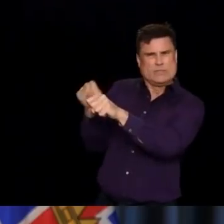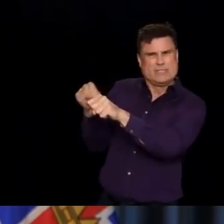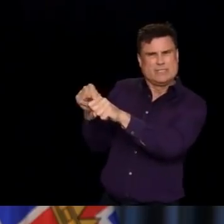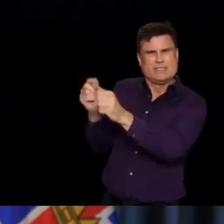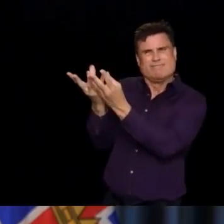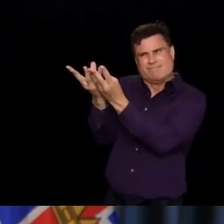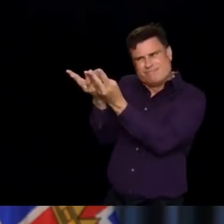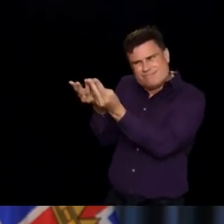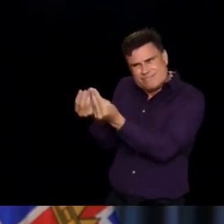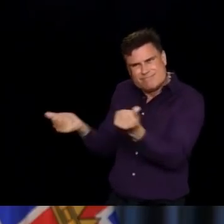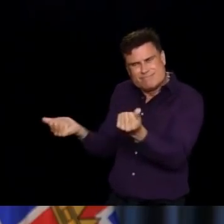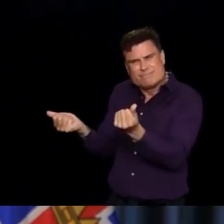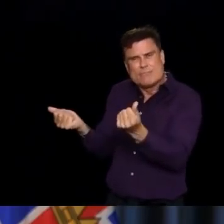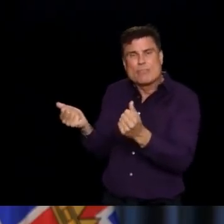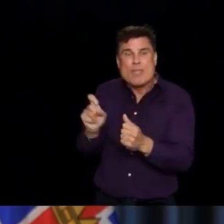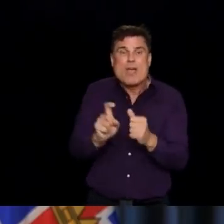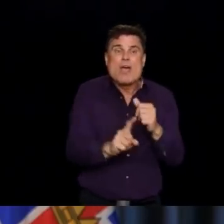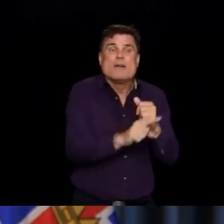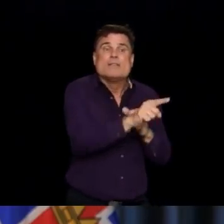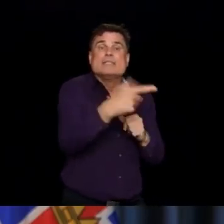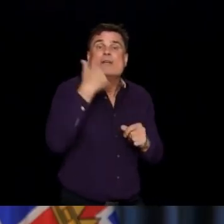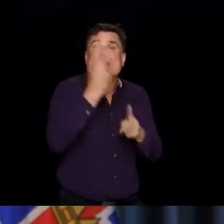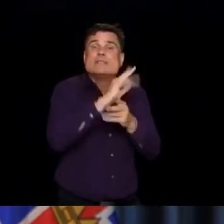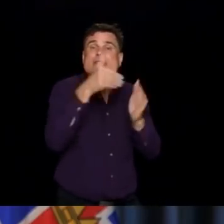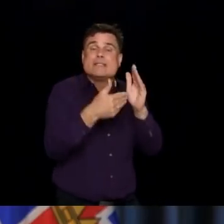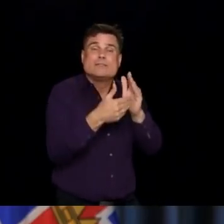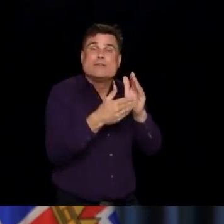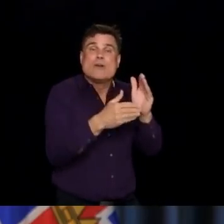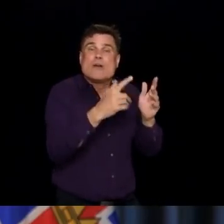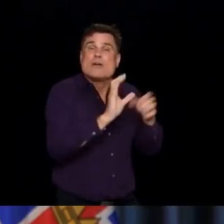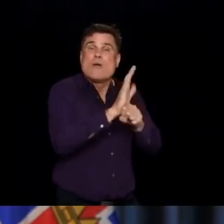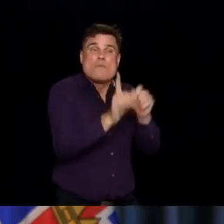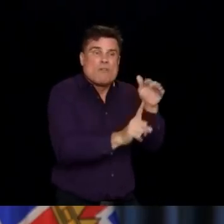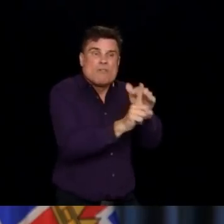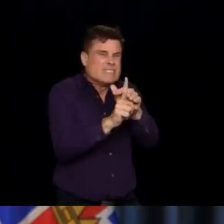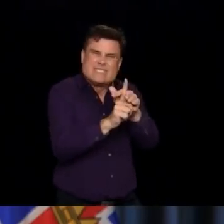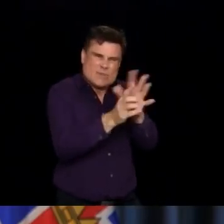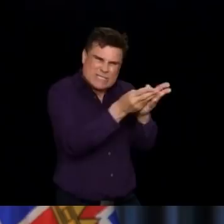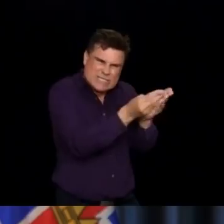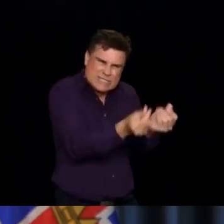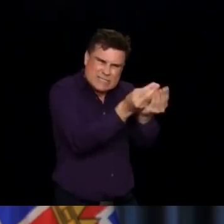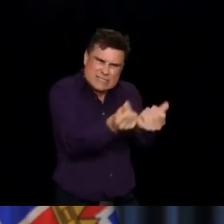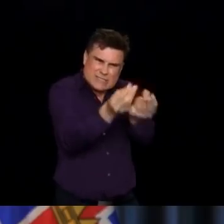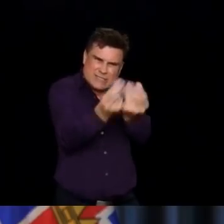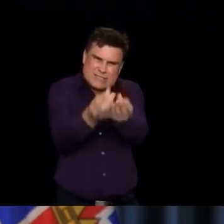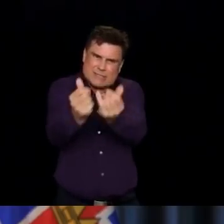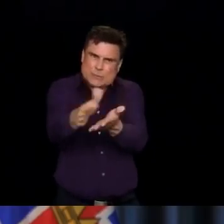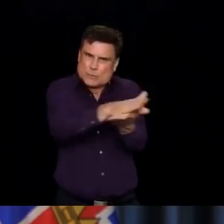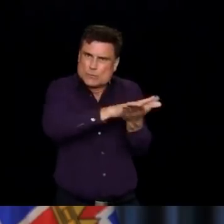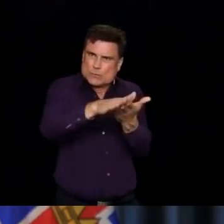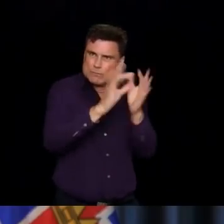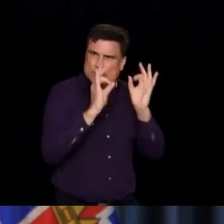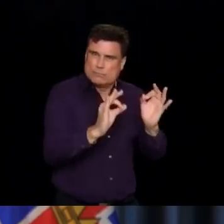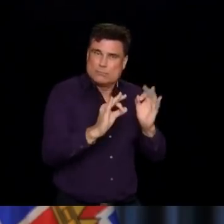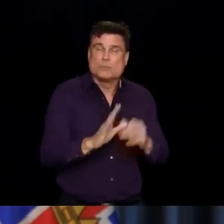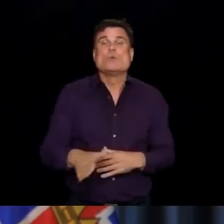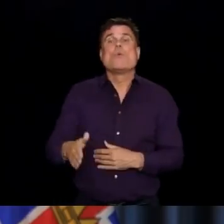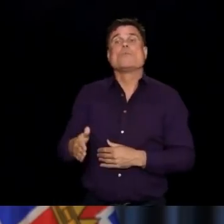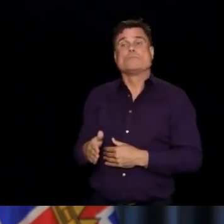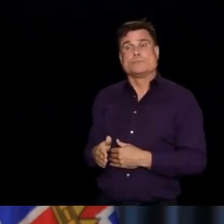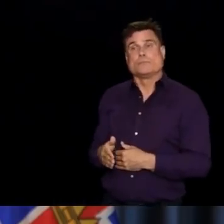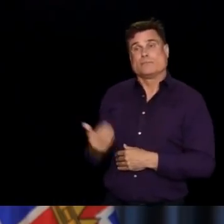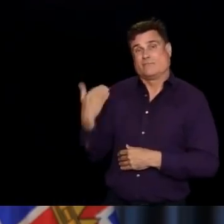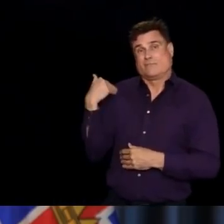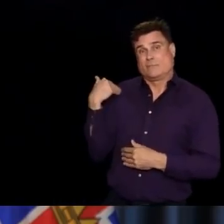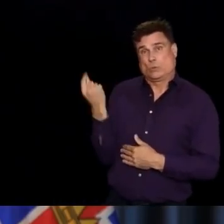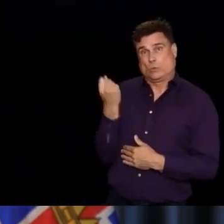be concerned about the outcomes for everyone in long-term care. As you know, last Tuesday, we announced updated requirements